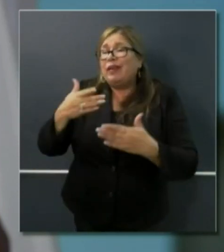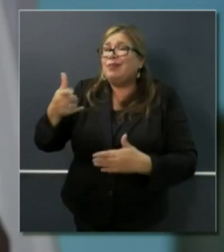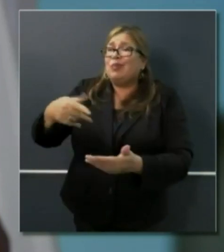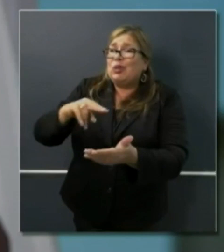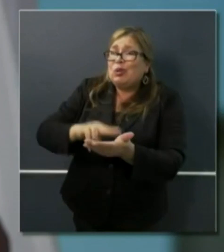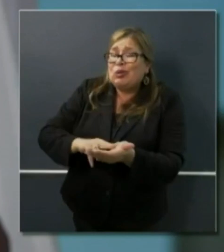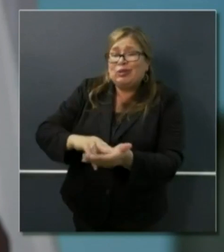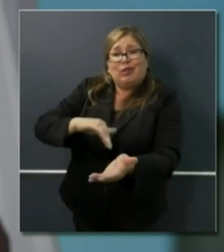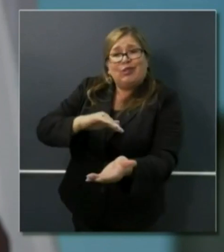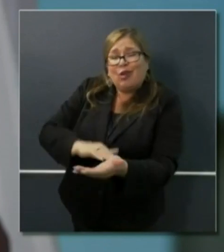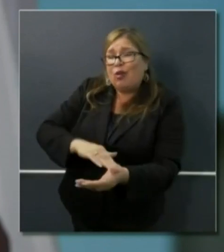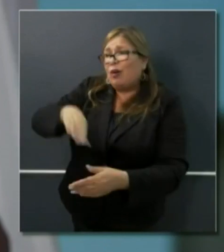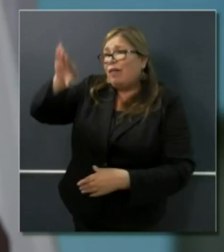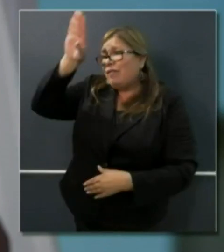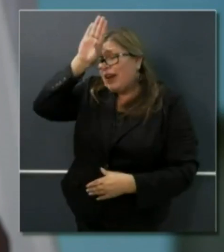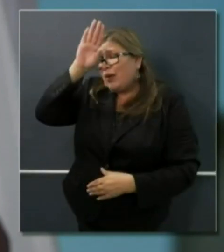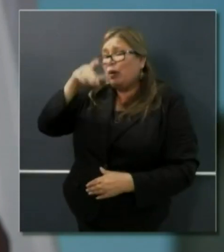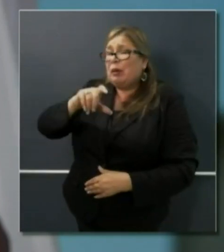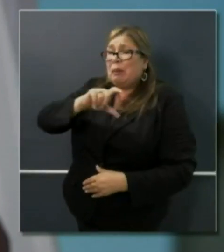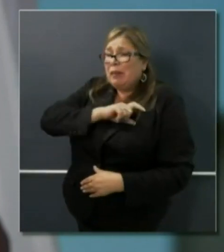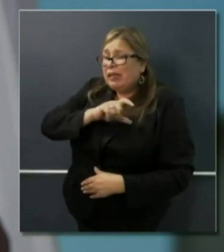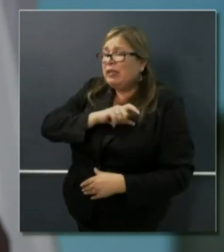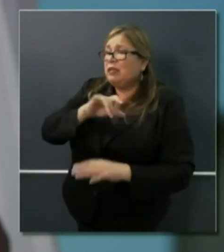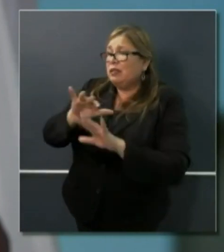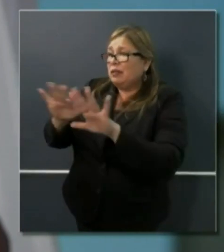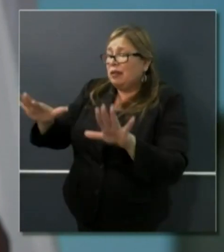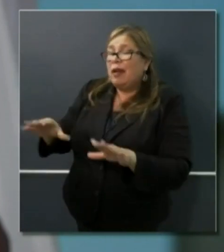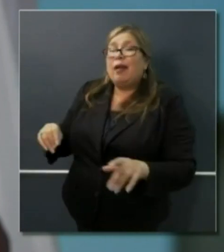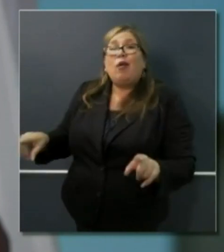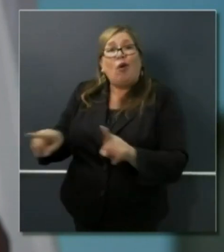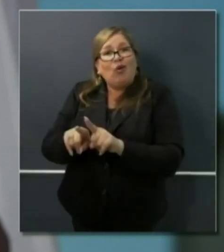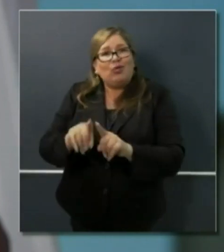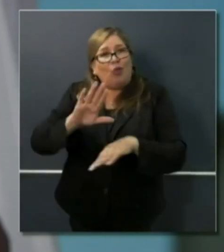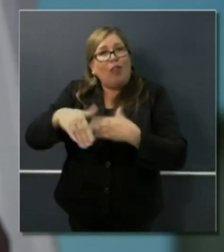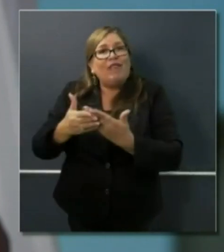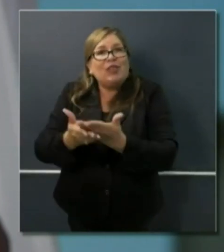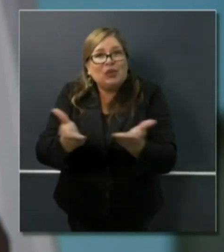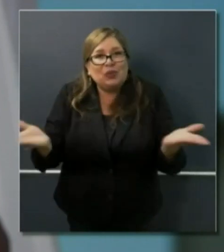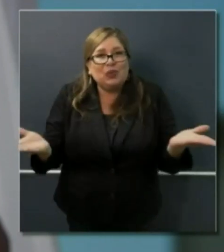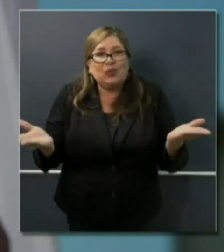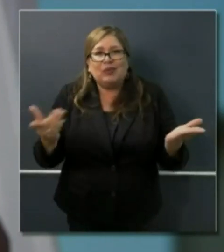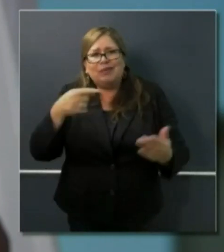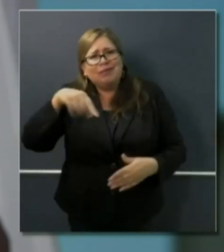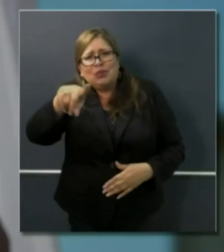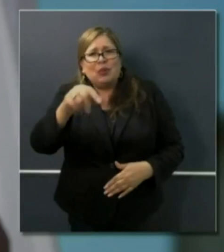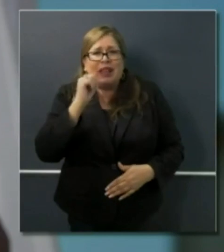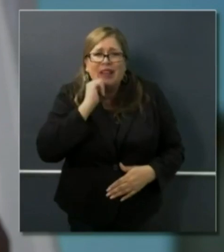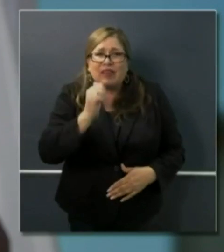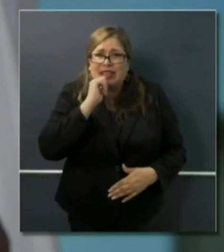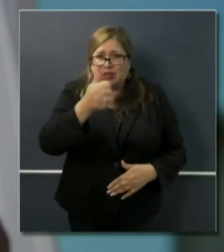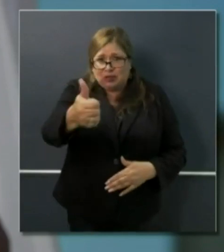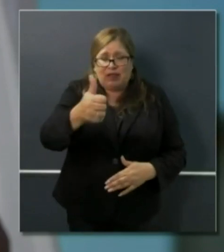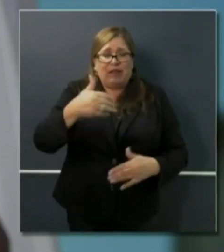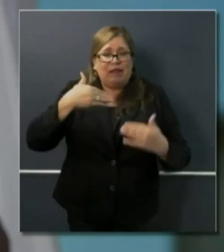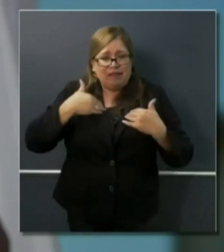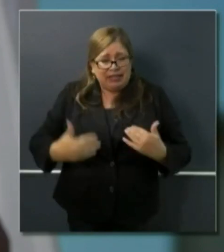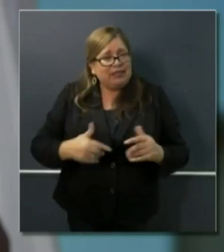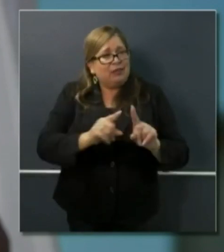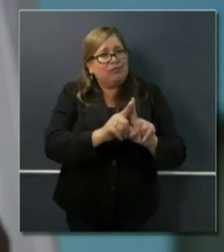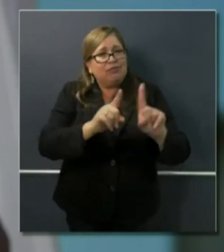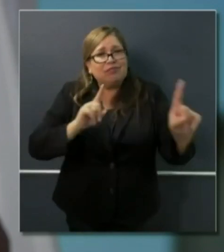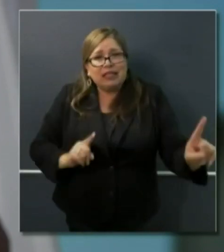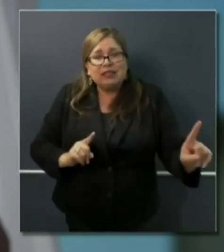officers, our firefighters, and then the unsung heroes, all of you, that every day are practicing physical distancing,